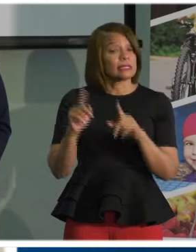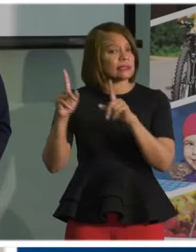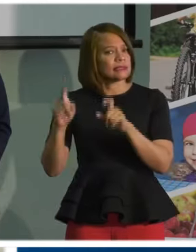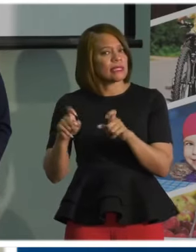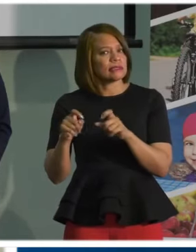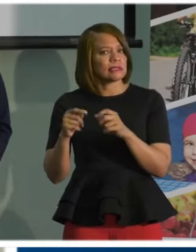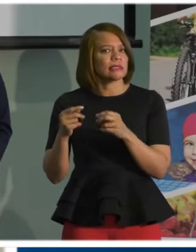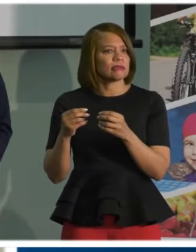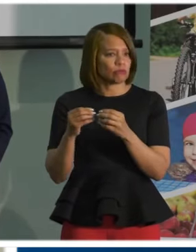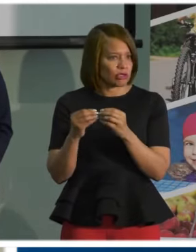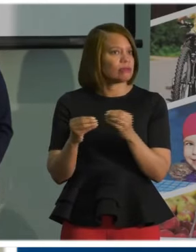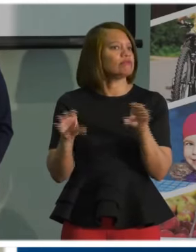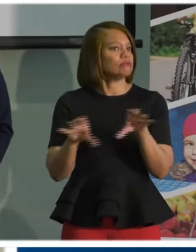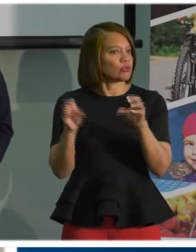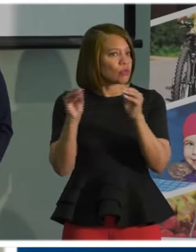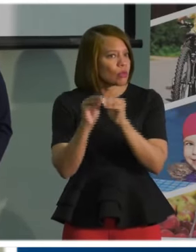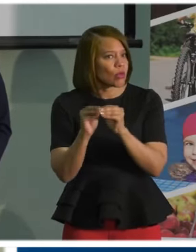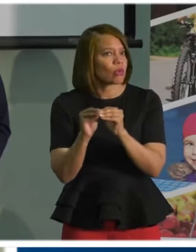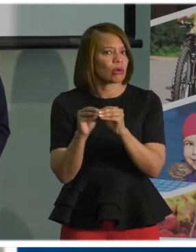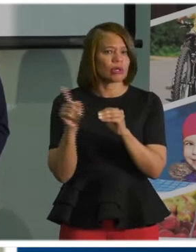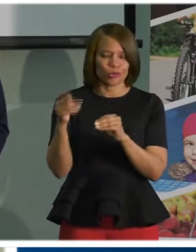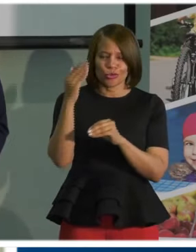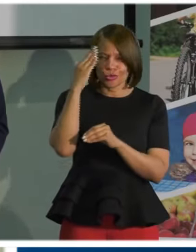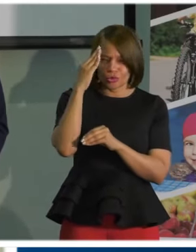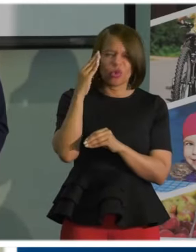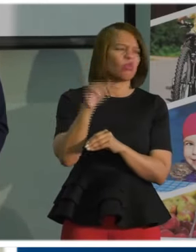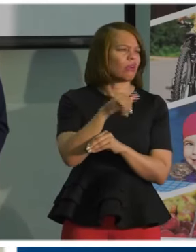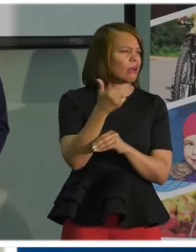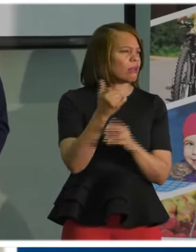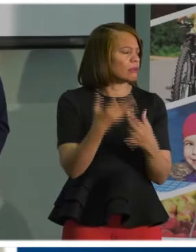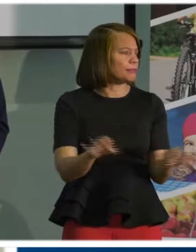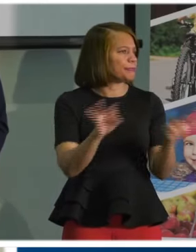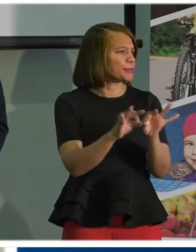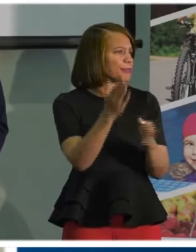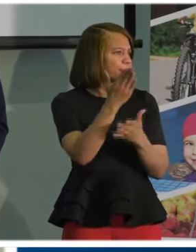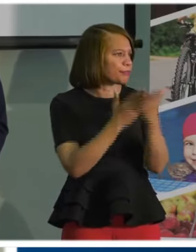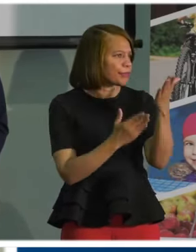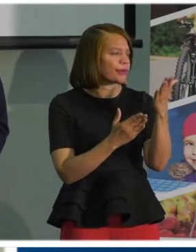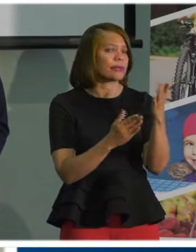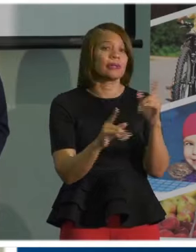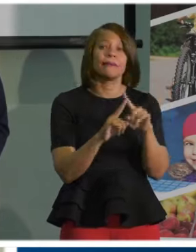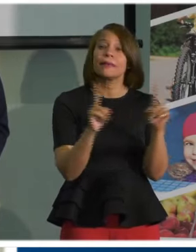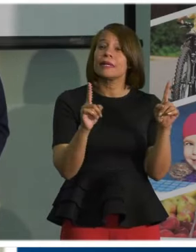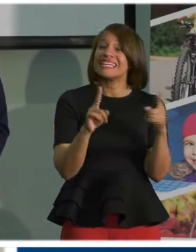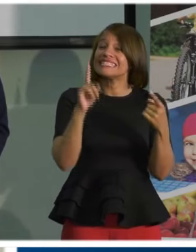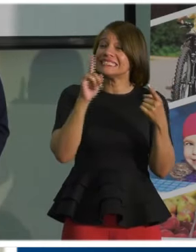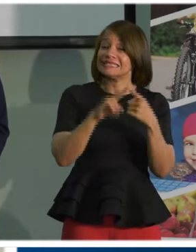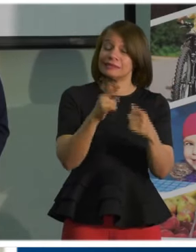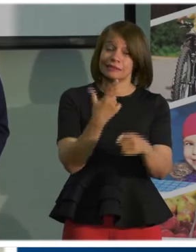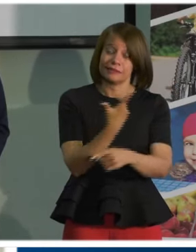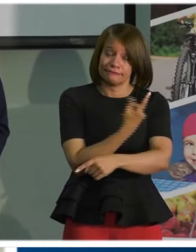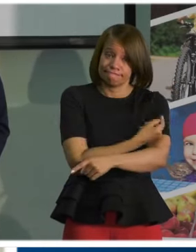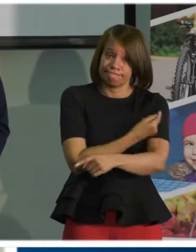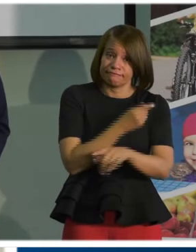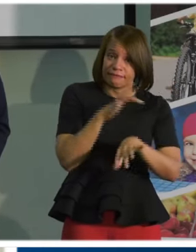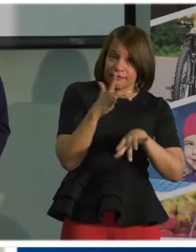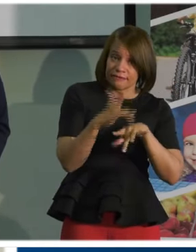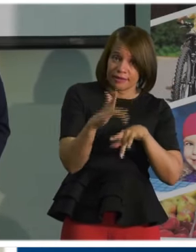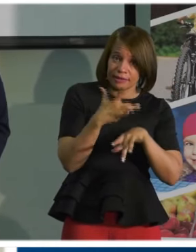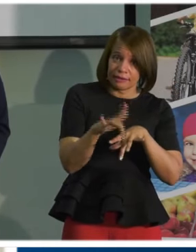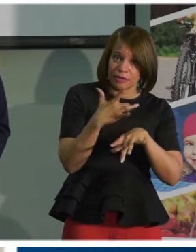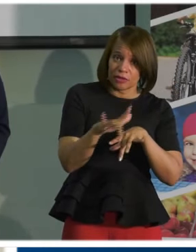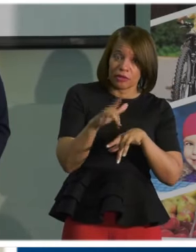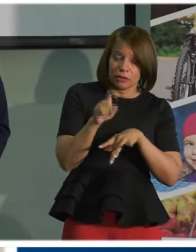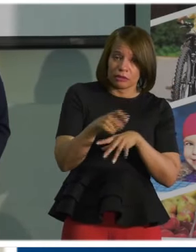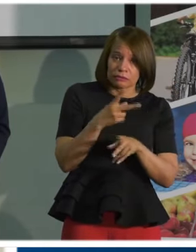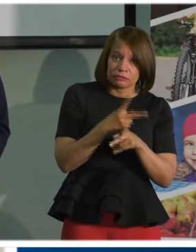of and contact tracing, which we know are other critical components until we have a vaccine available, the percentages